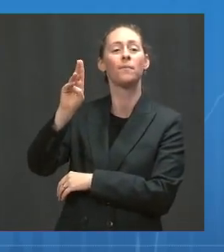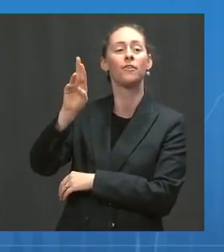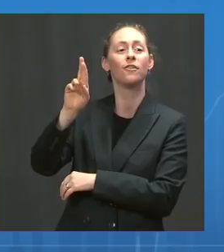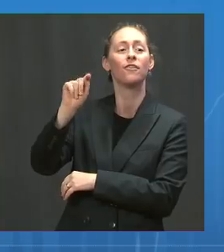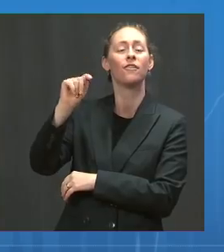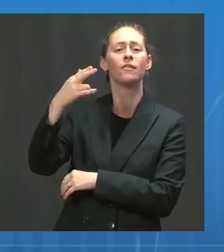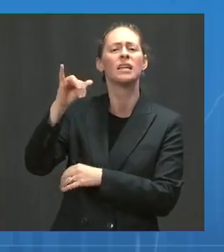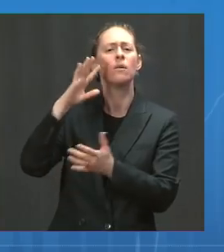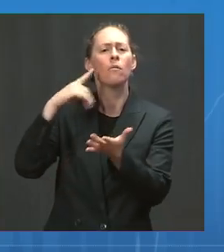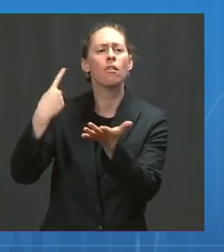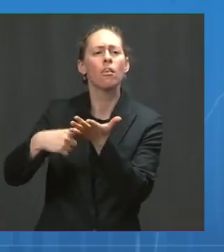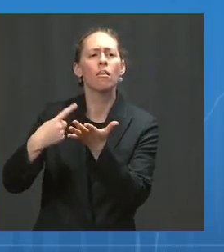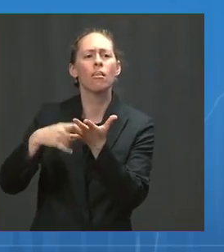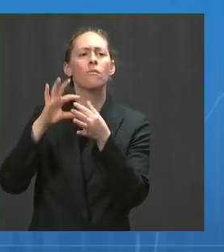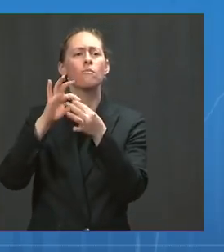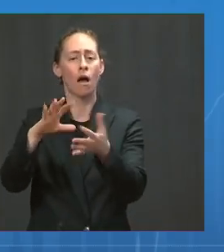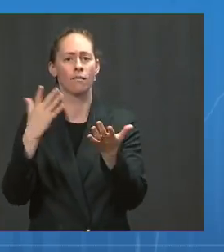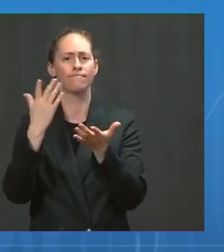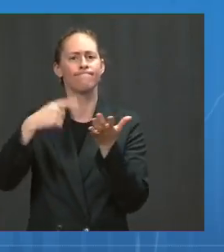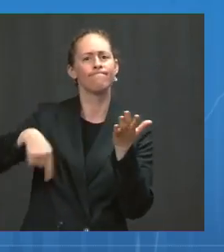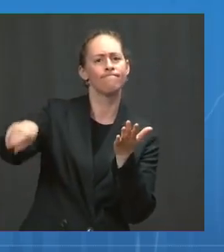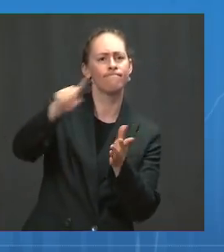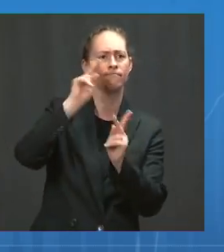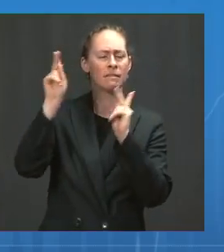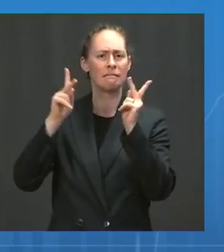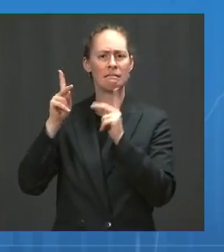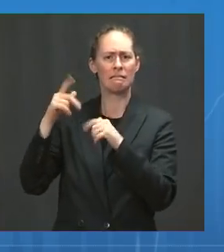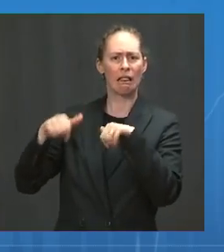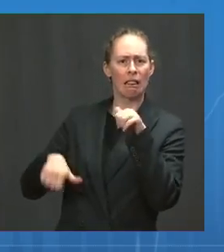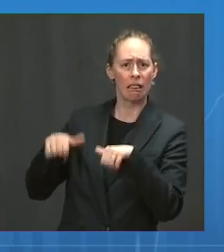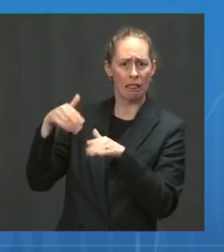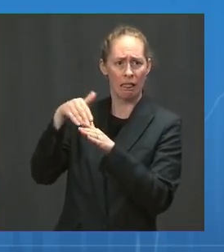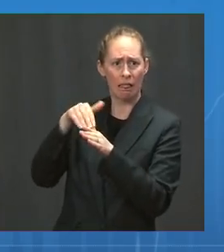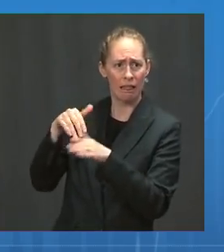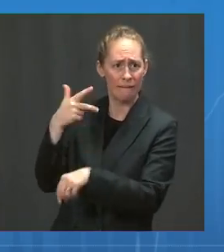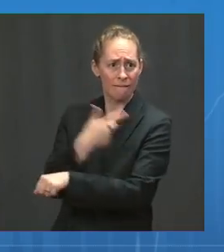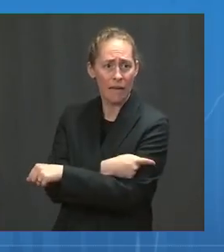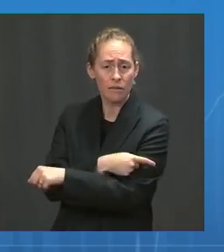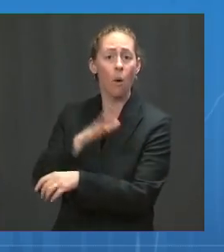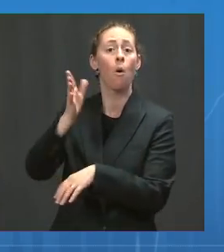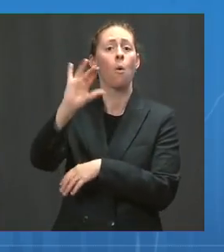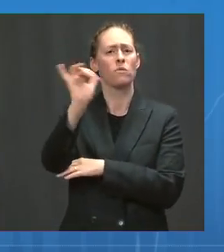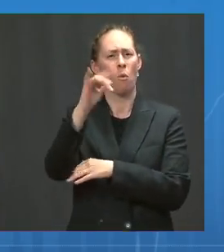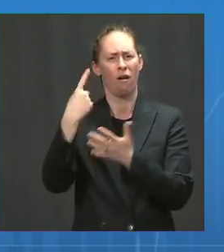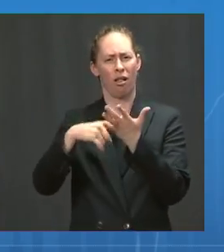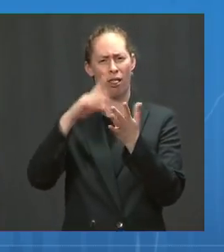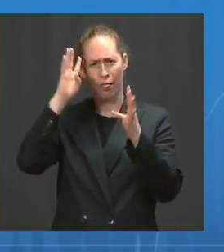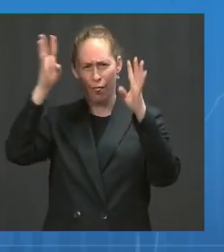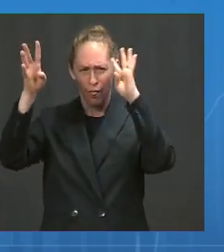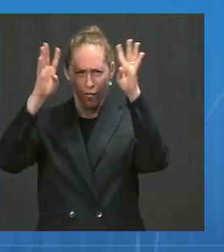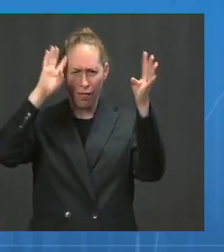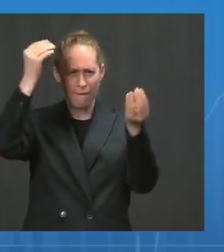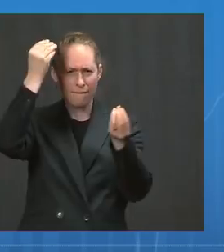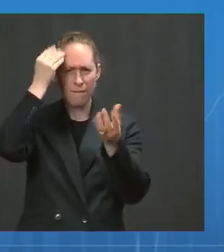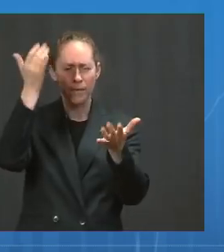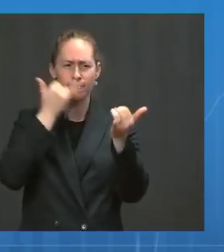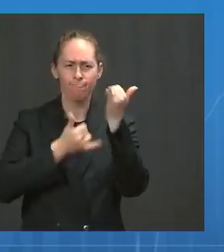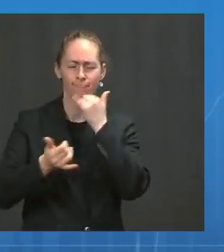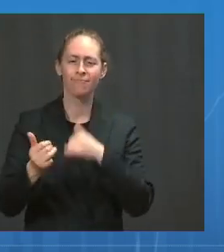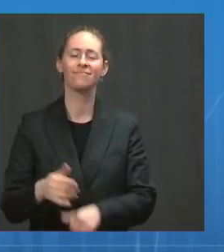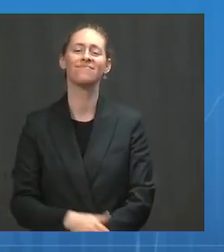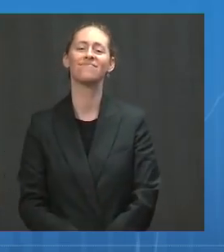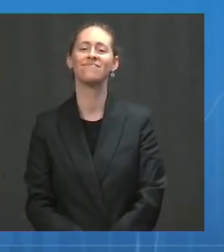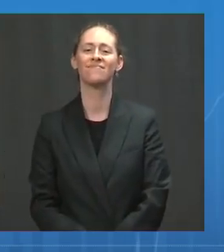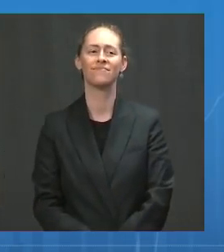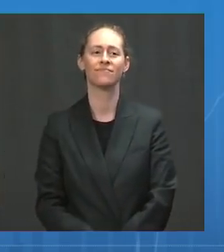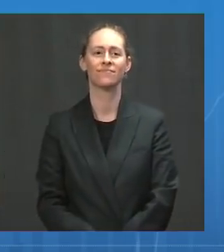and disinformation. And then we'll open it up for a few questions. Now over to you, Dr. Walensky. Dr.